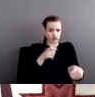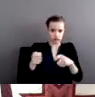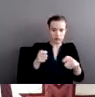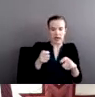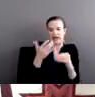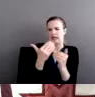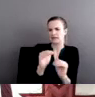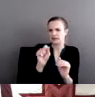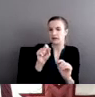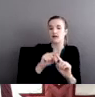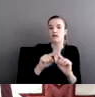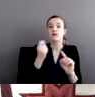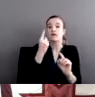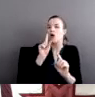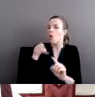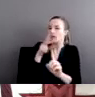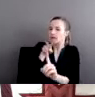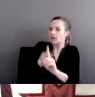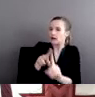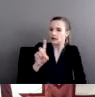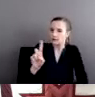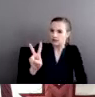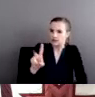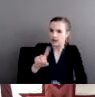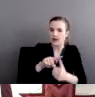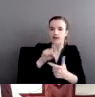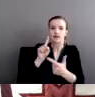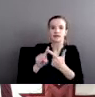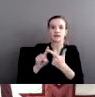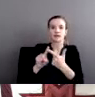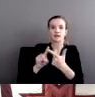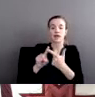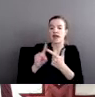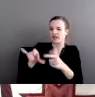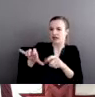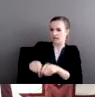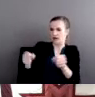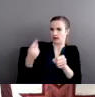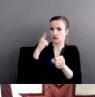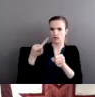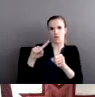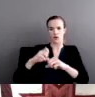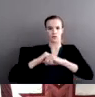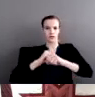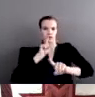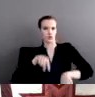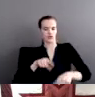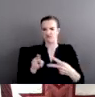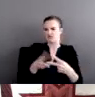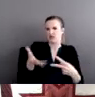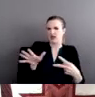and violations of a protection order. What we were able to